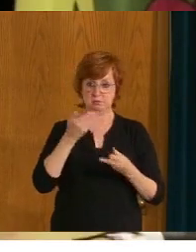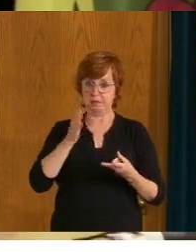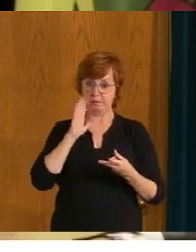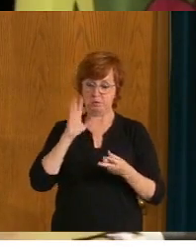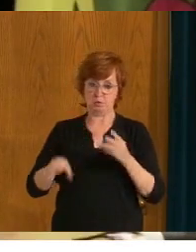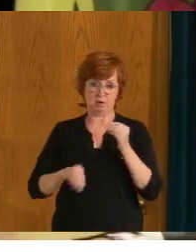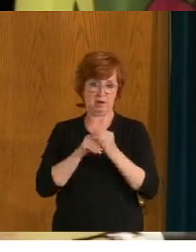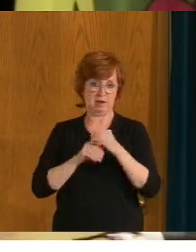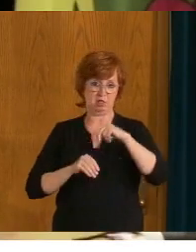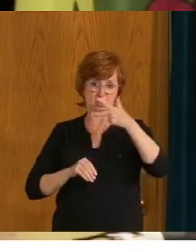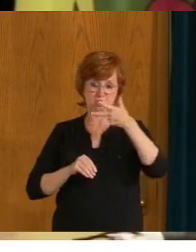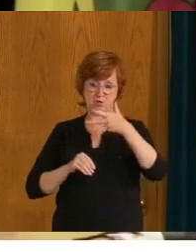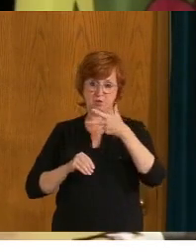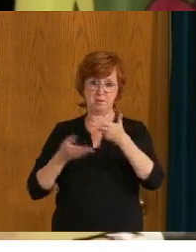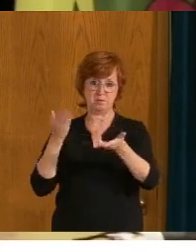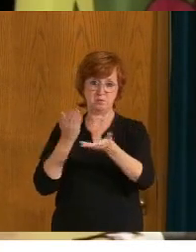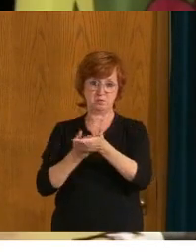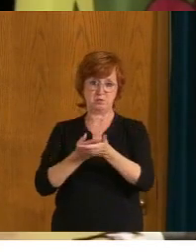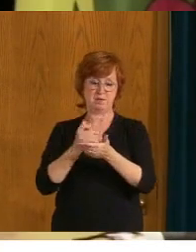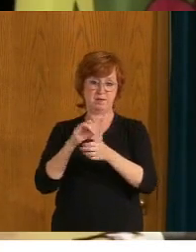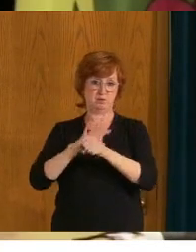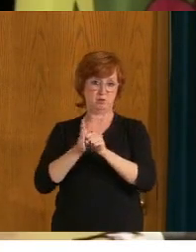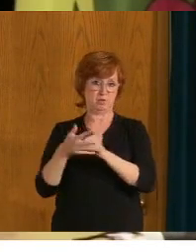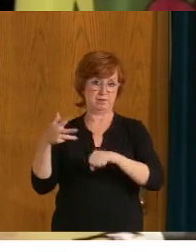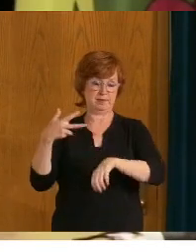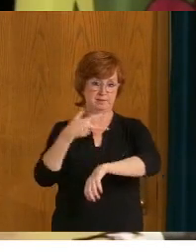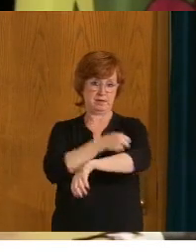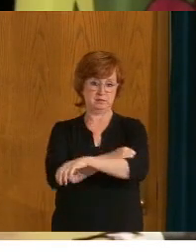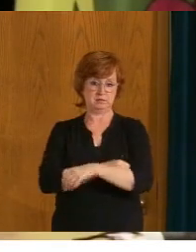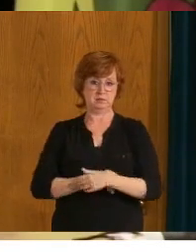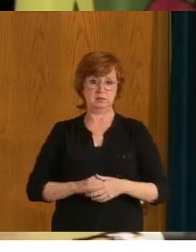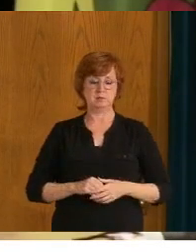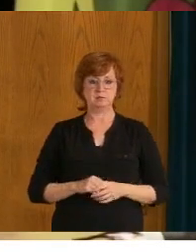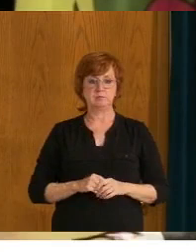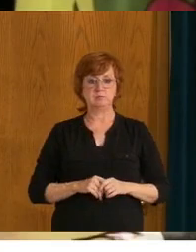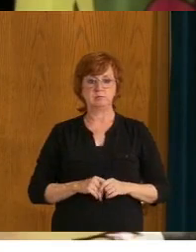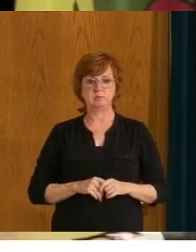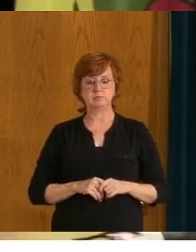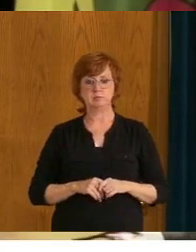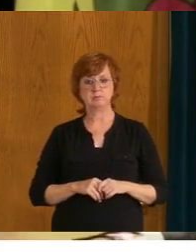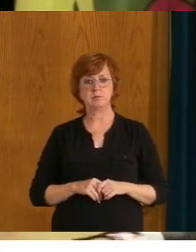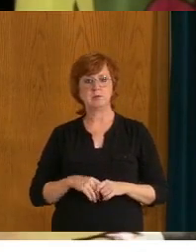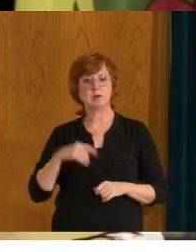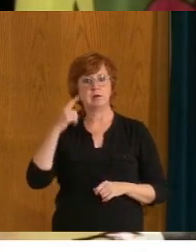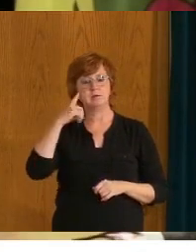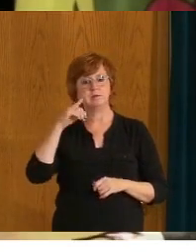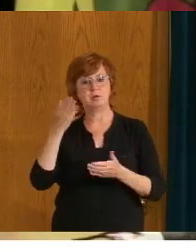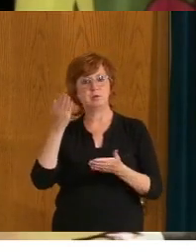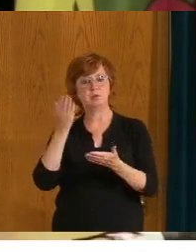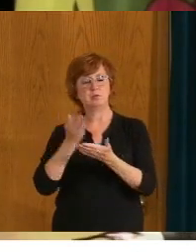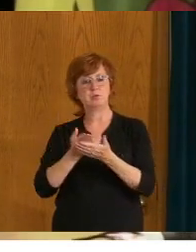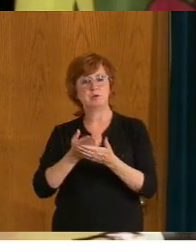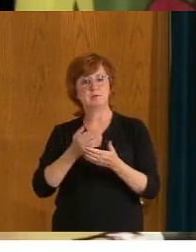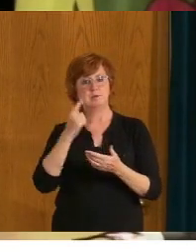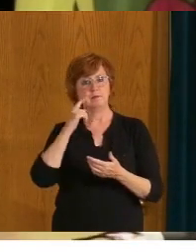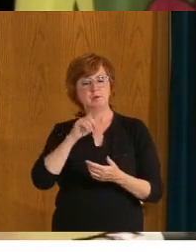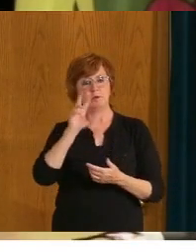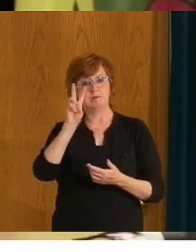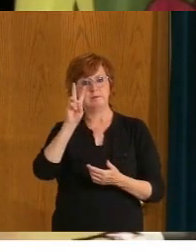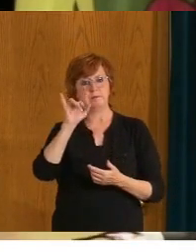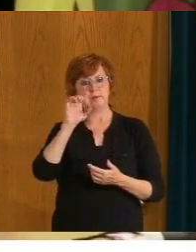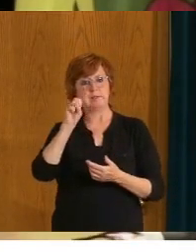in many, much the same way that you do now to achieve or to attain a visa to visit some of these countries. And so